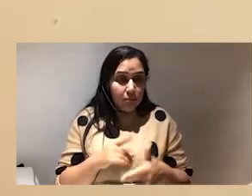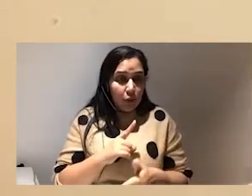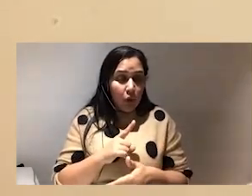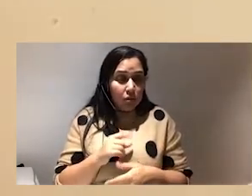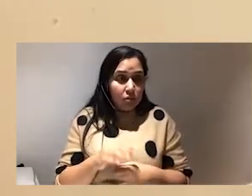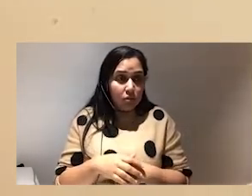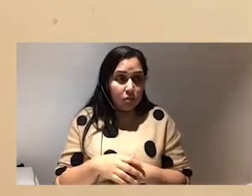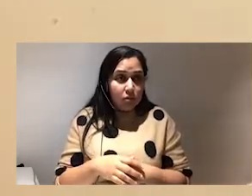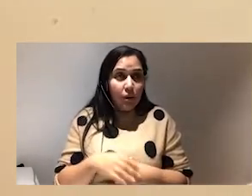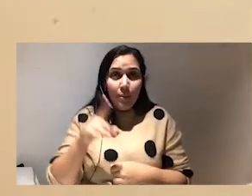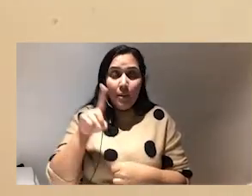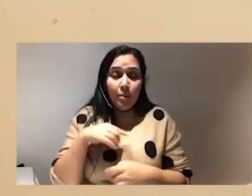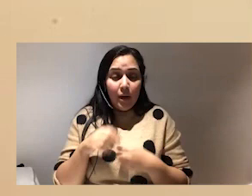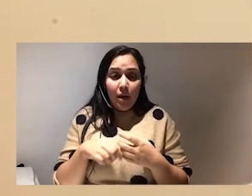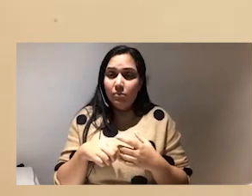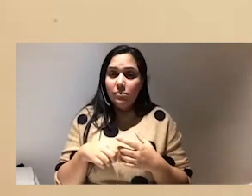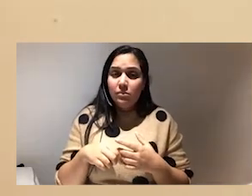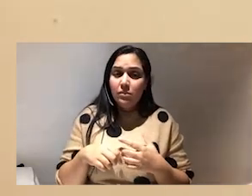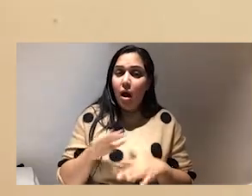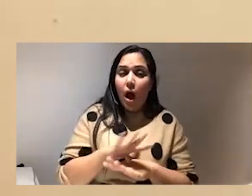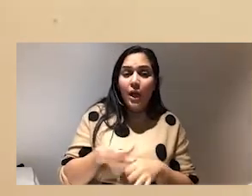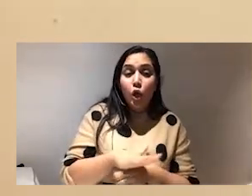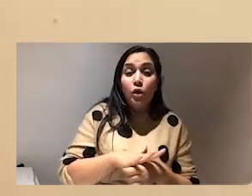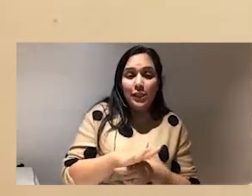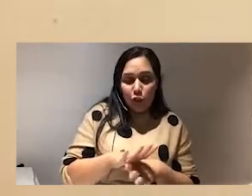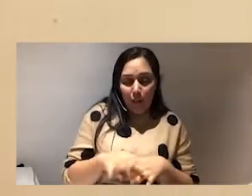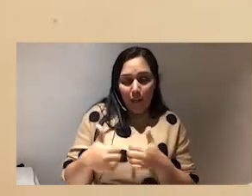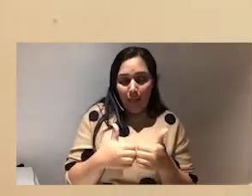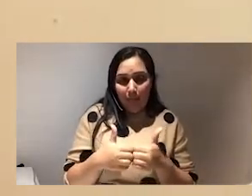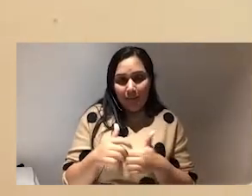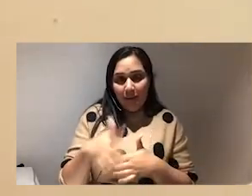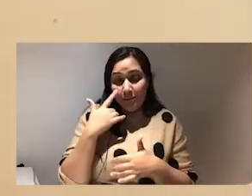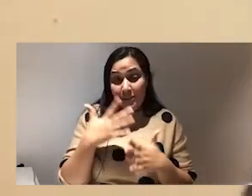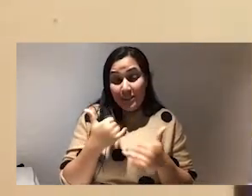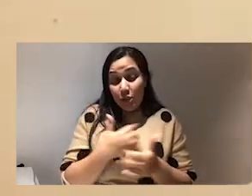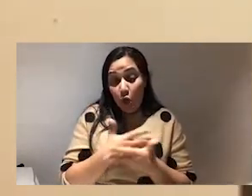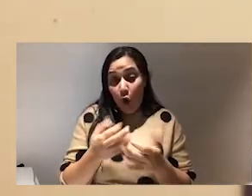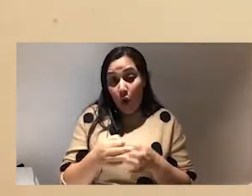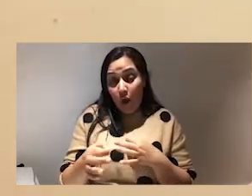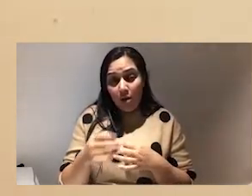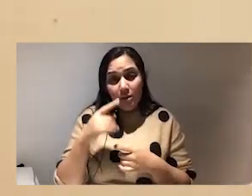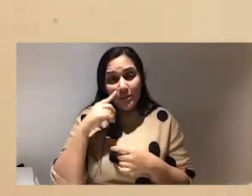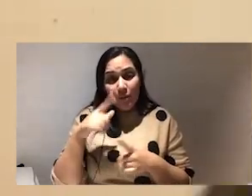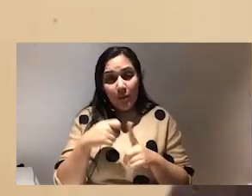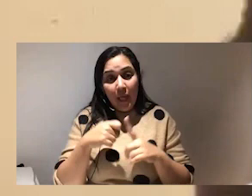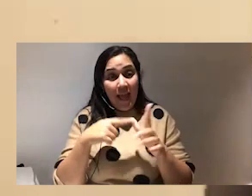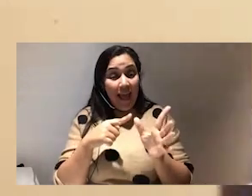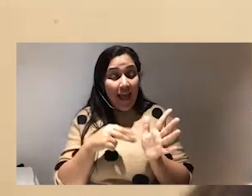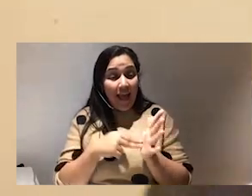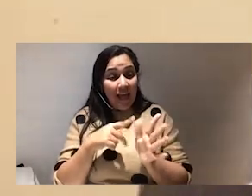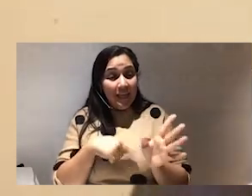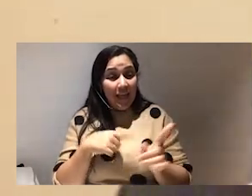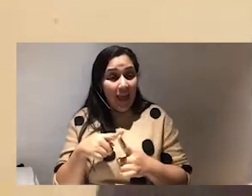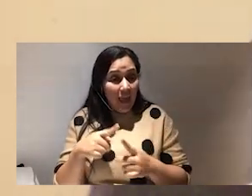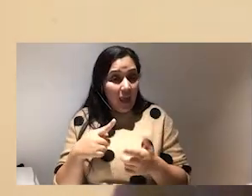like unconditional allies which I think is being tested quite a lot at the moment like we've seen online with like Kanye and far far far right